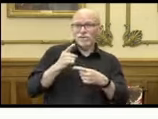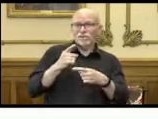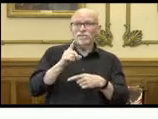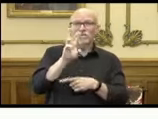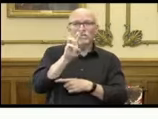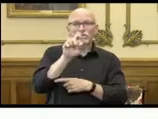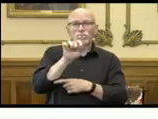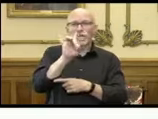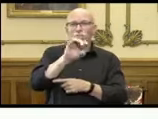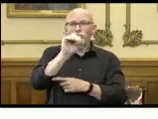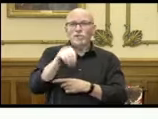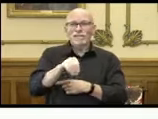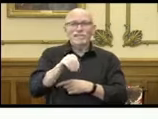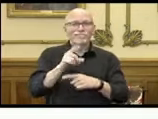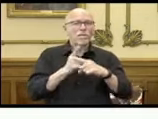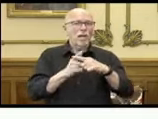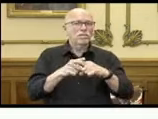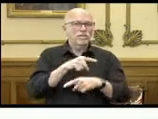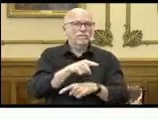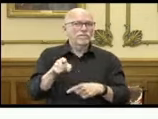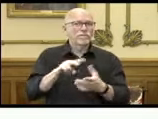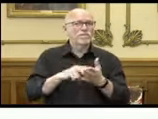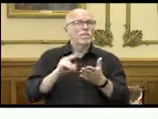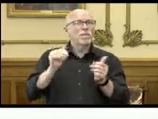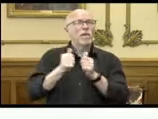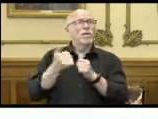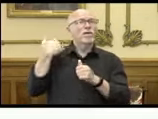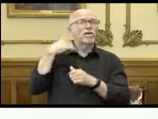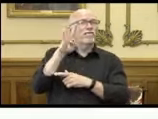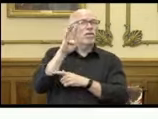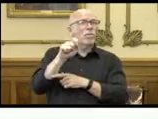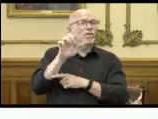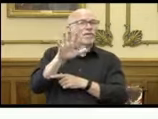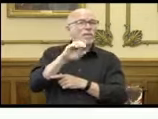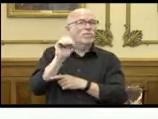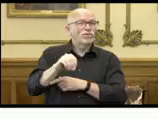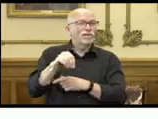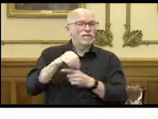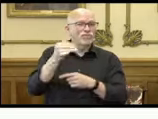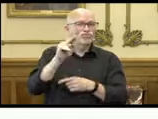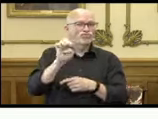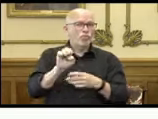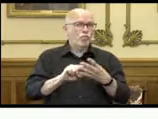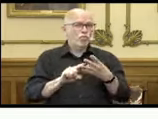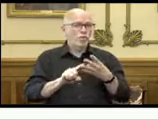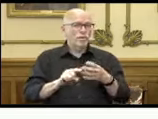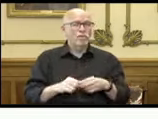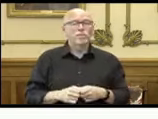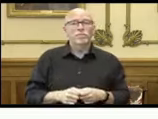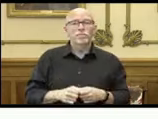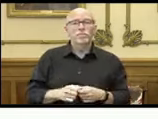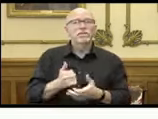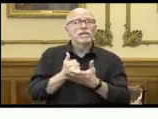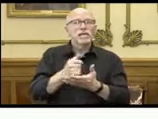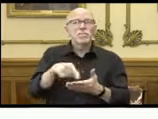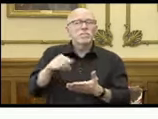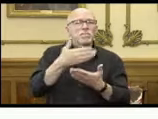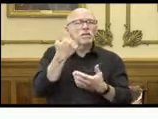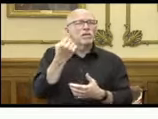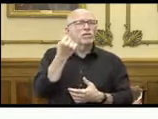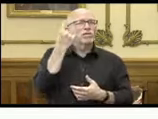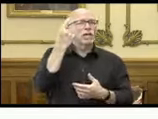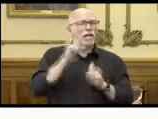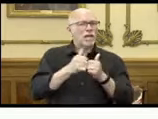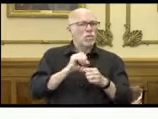6.8%, which is up from our low of 4.5% in mid-June. To help Hoosiers better understand